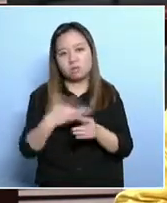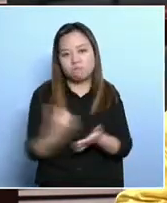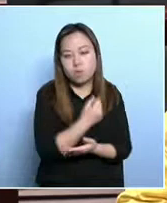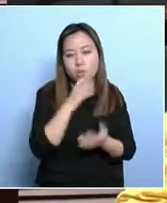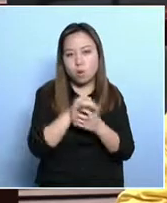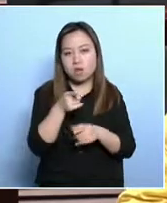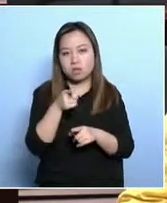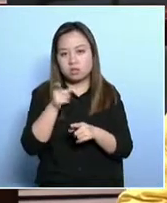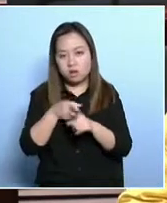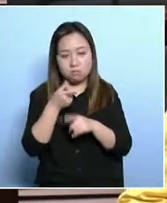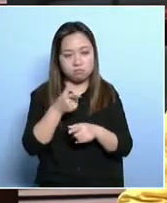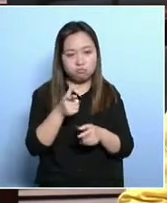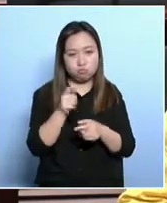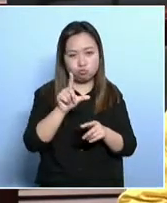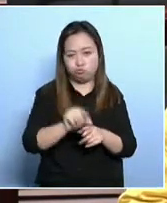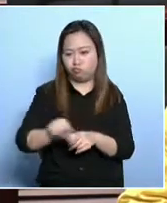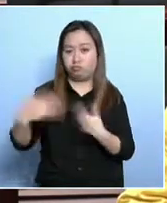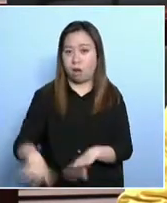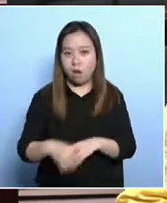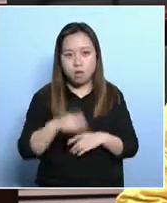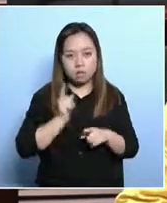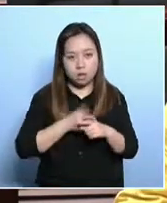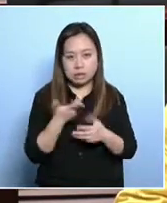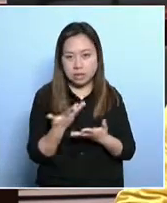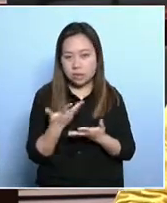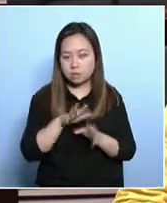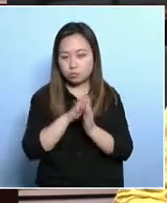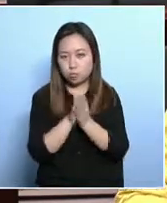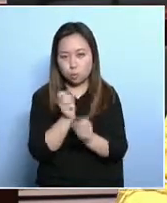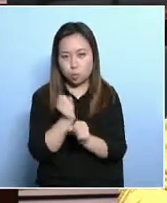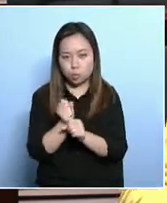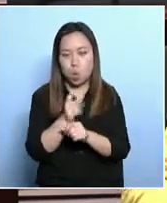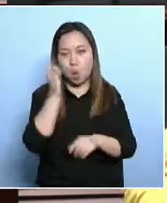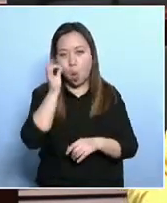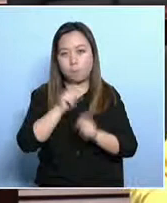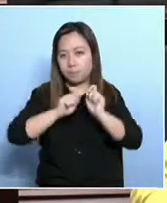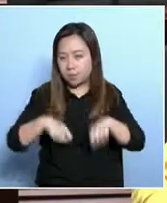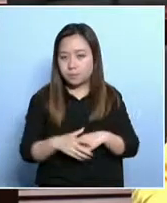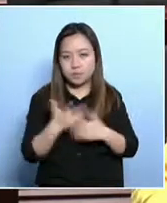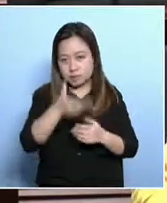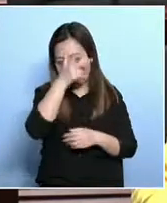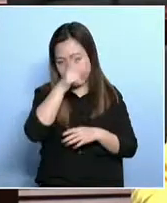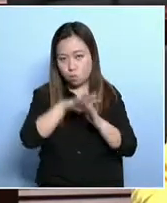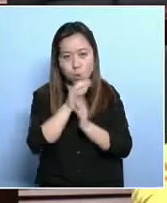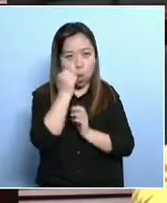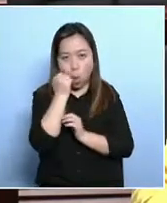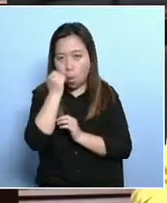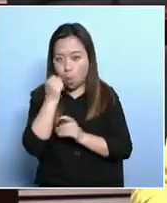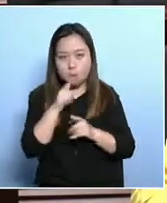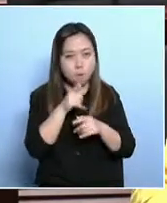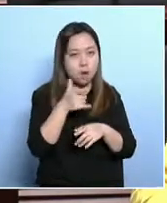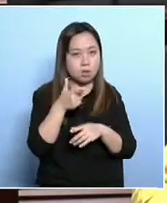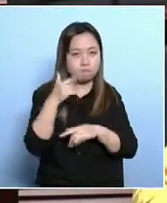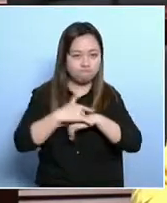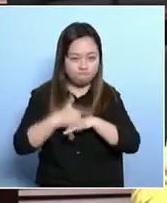only get minimum wage. The minimum wage is only reviewed every two years. So